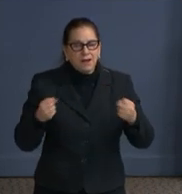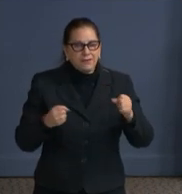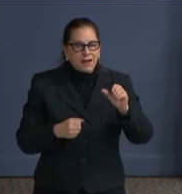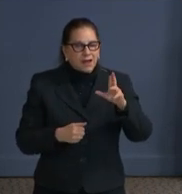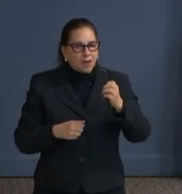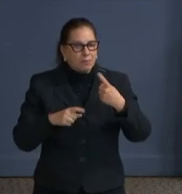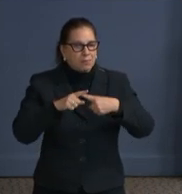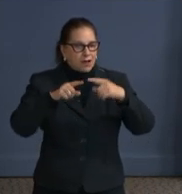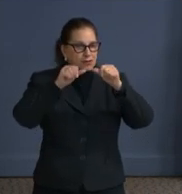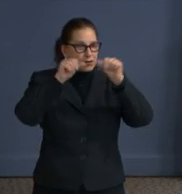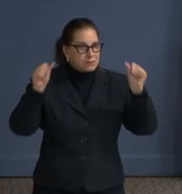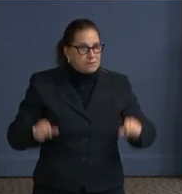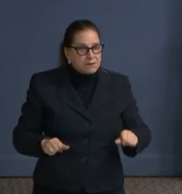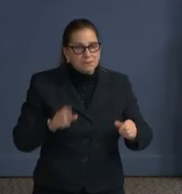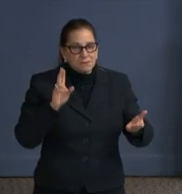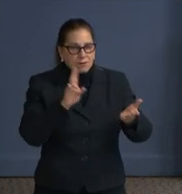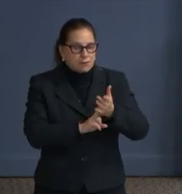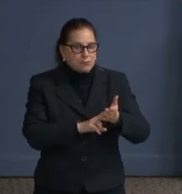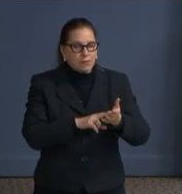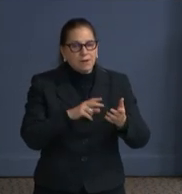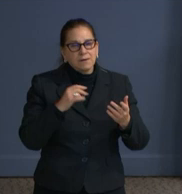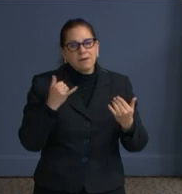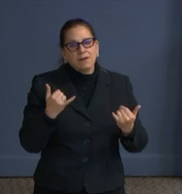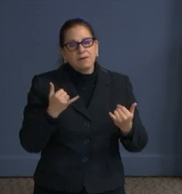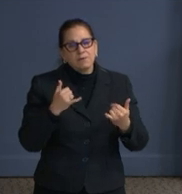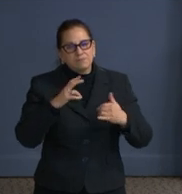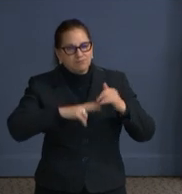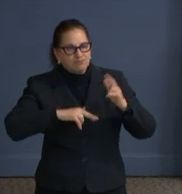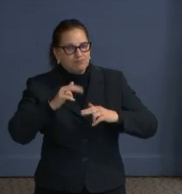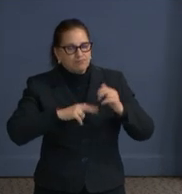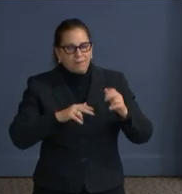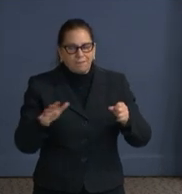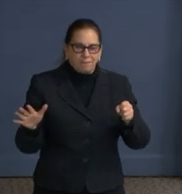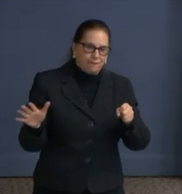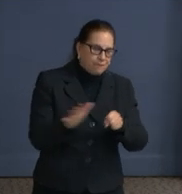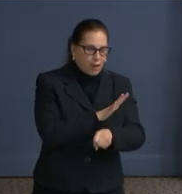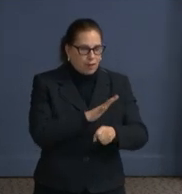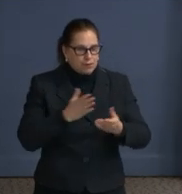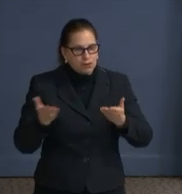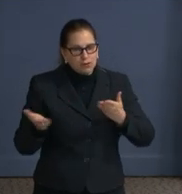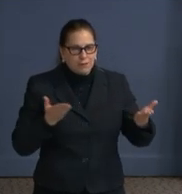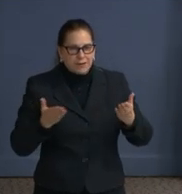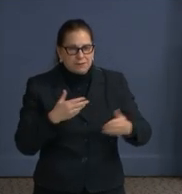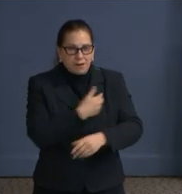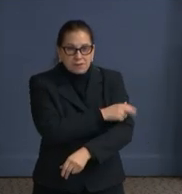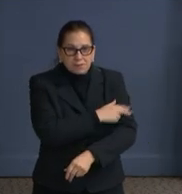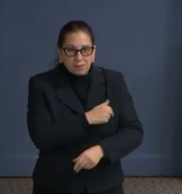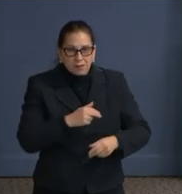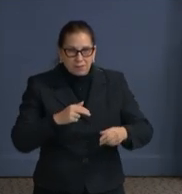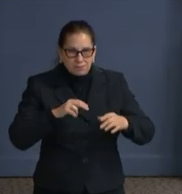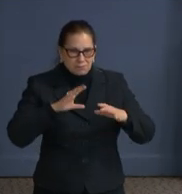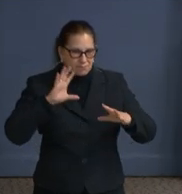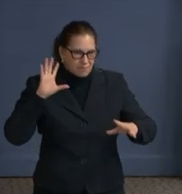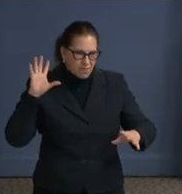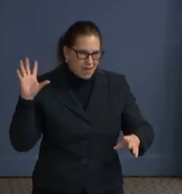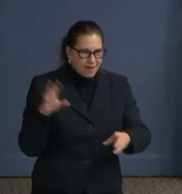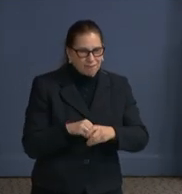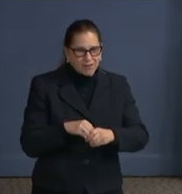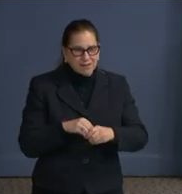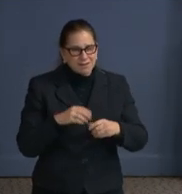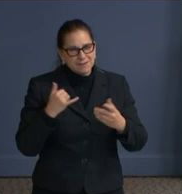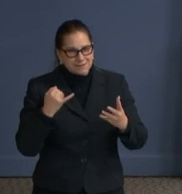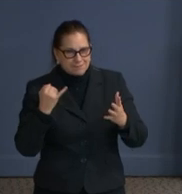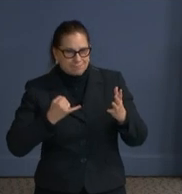contract for the new full-service hospital at St. Elizabeth's East, which will allow the project to continue